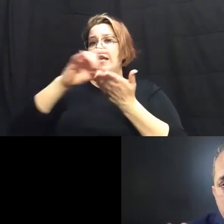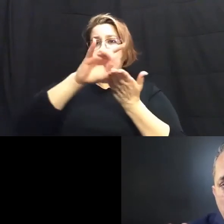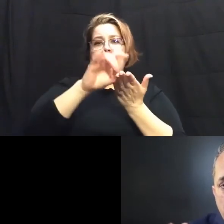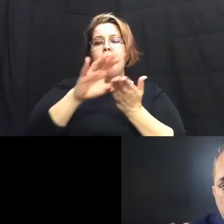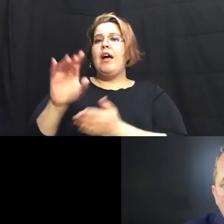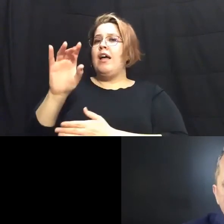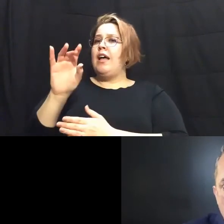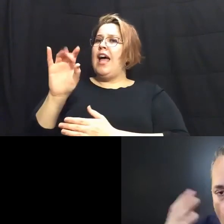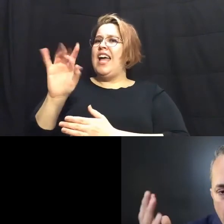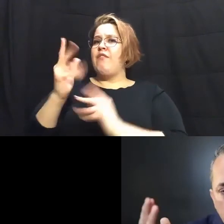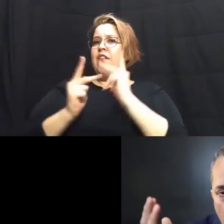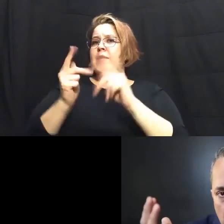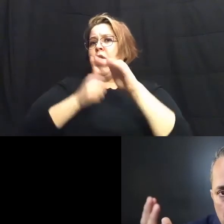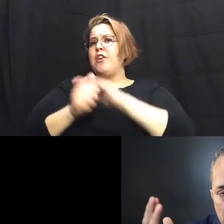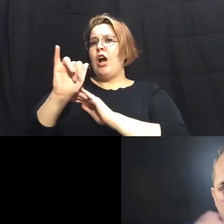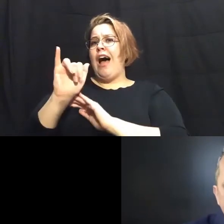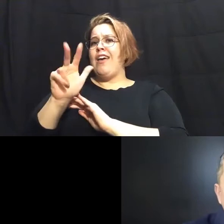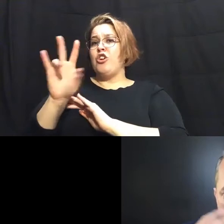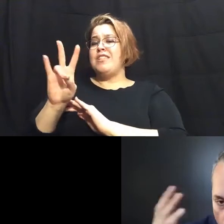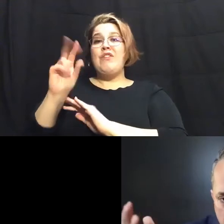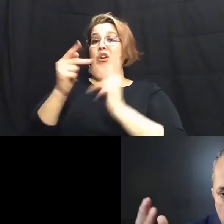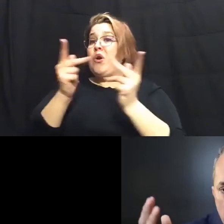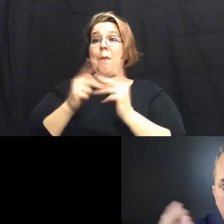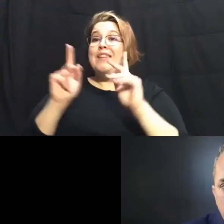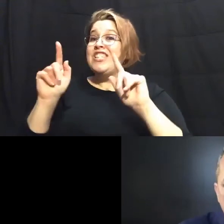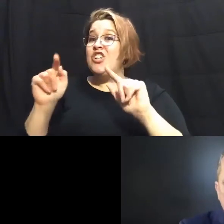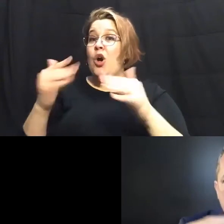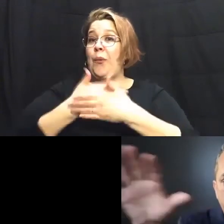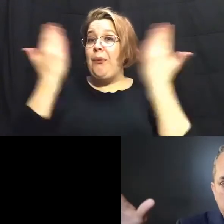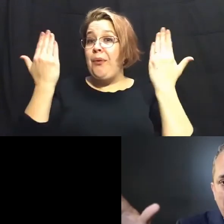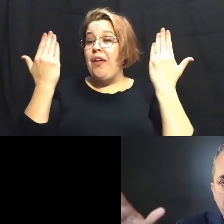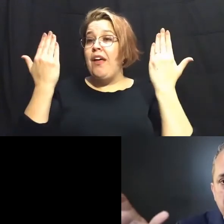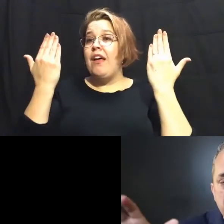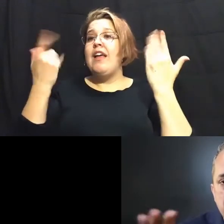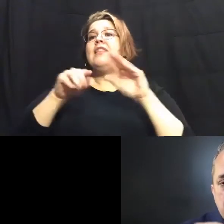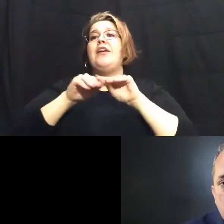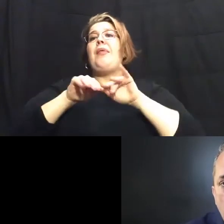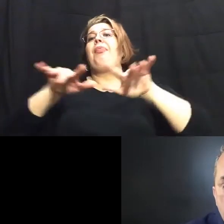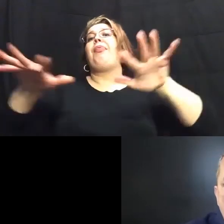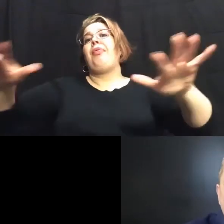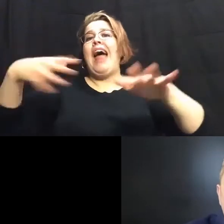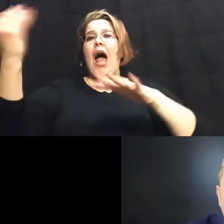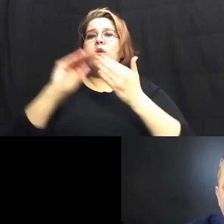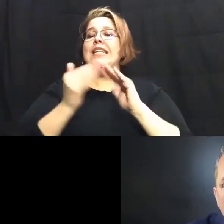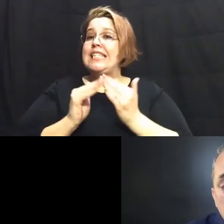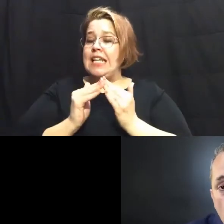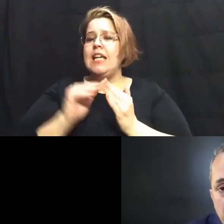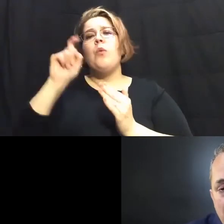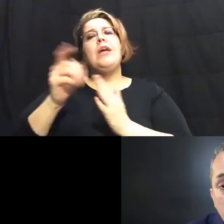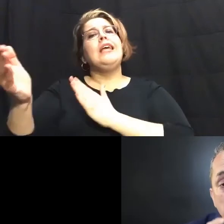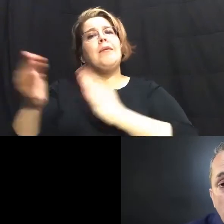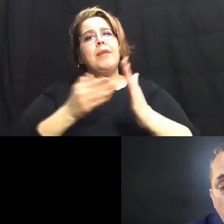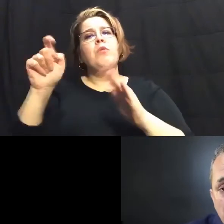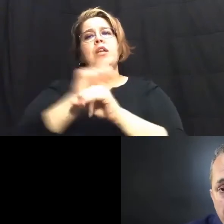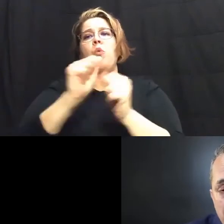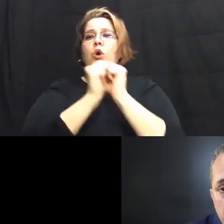-37 they had nowhere to go these folks had nowhere to go they literally just out into the city so we need a plan we need to work together